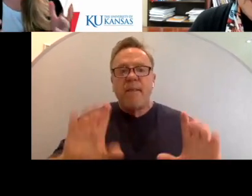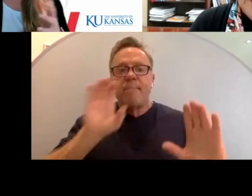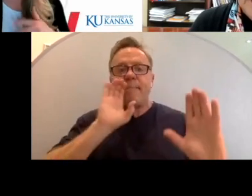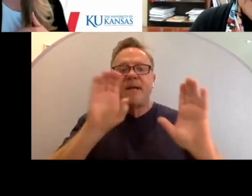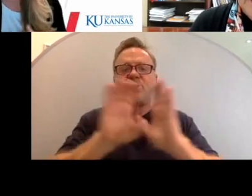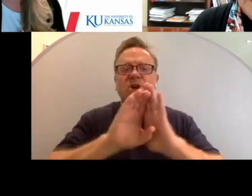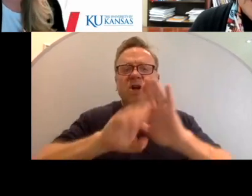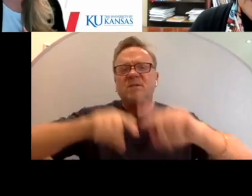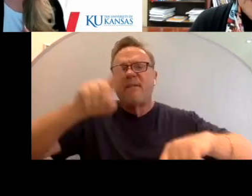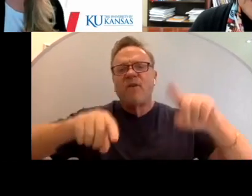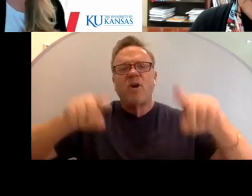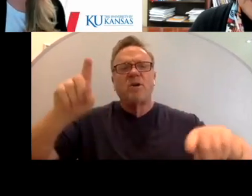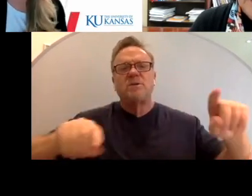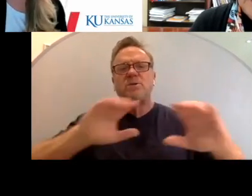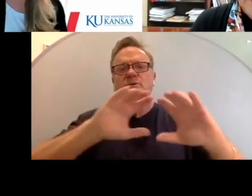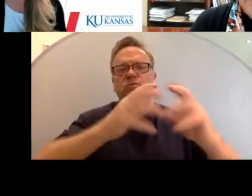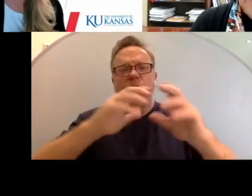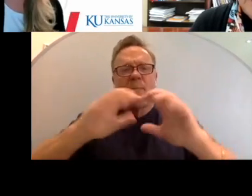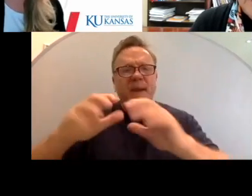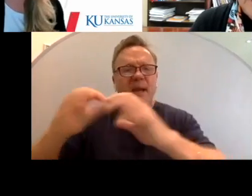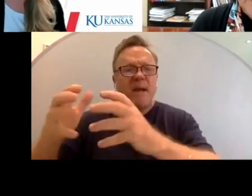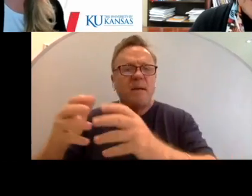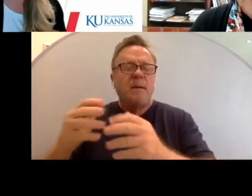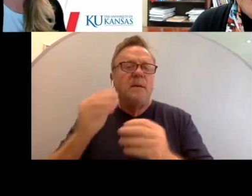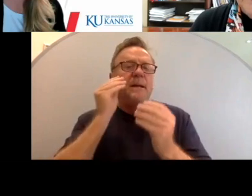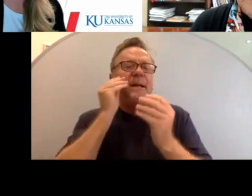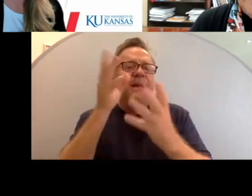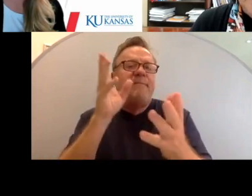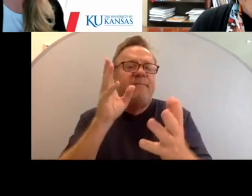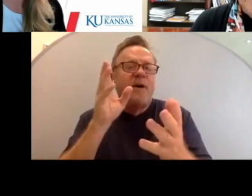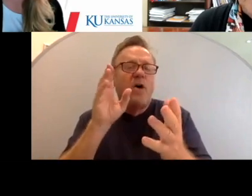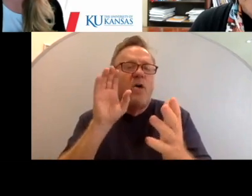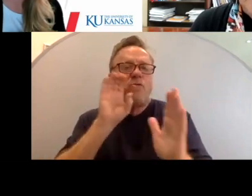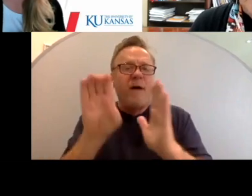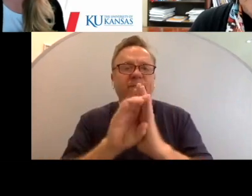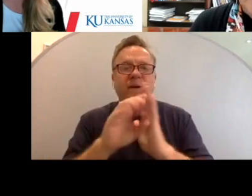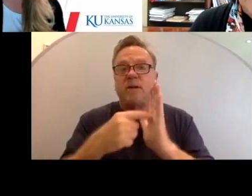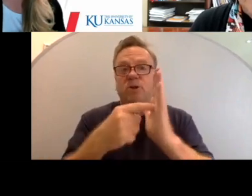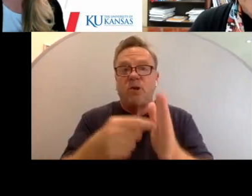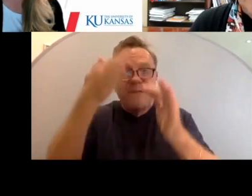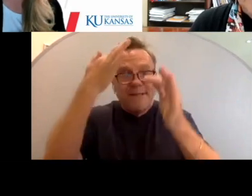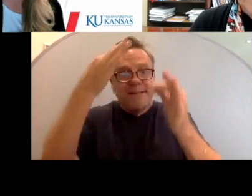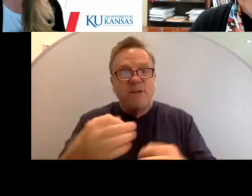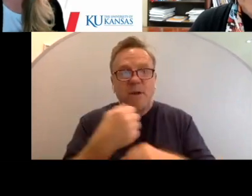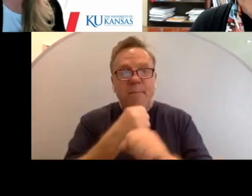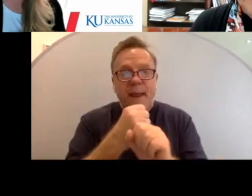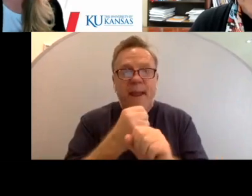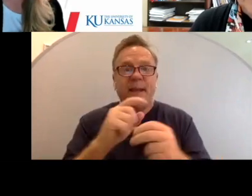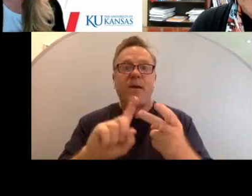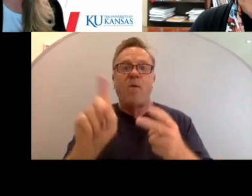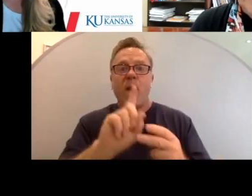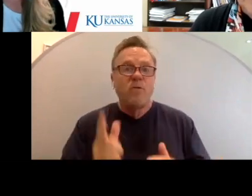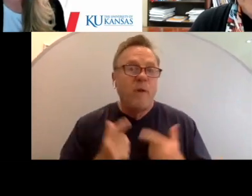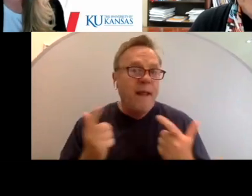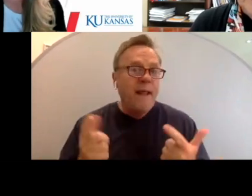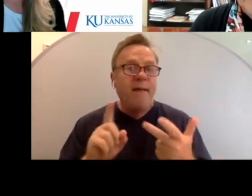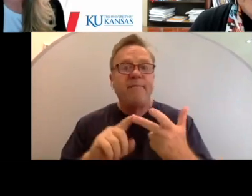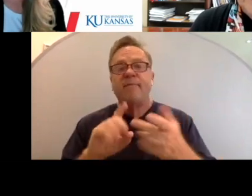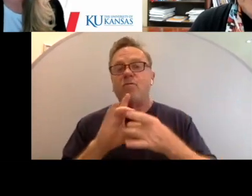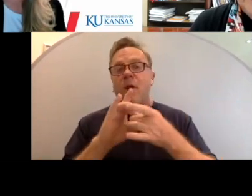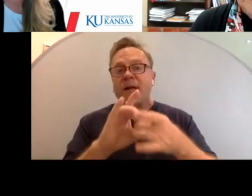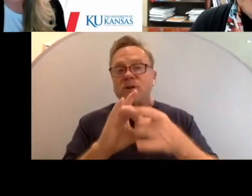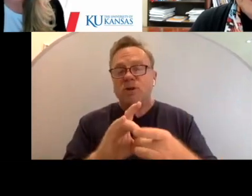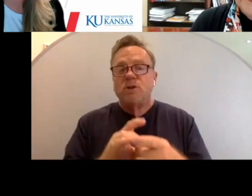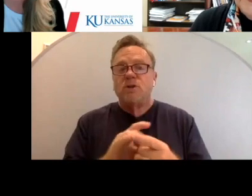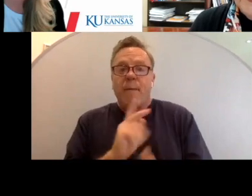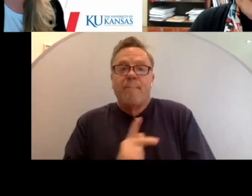diverse grouping, an infographic that shows decision making, where to live, relationships, personal